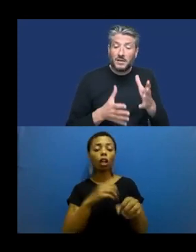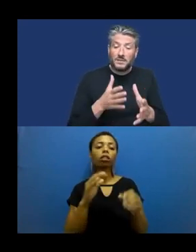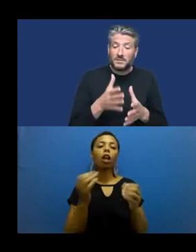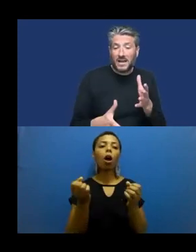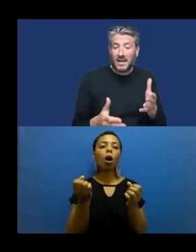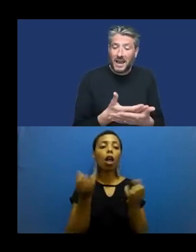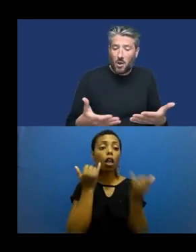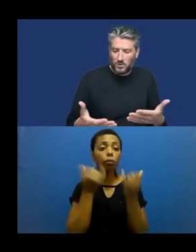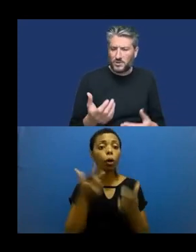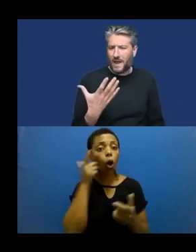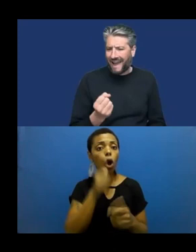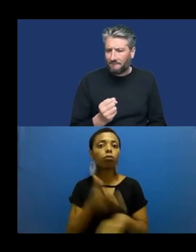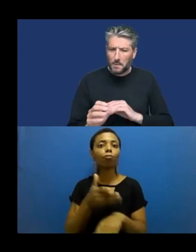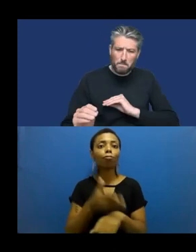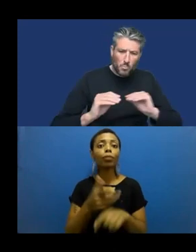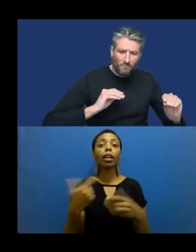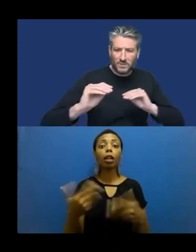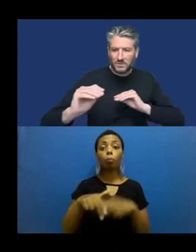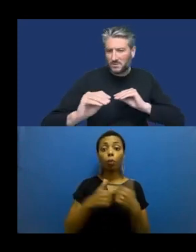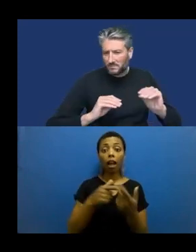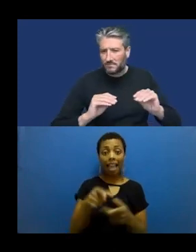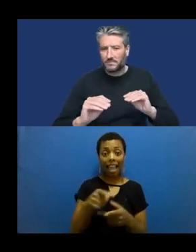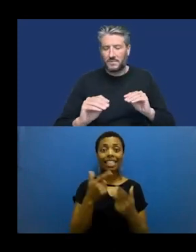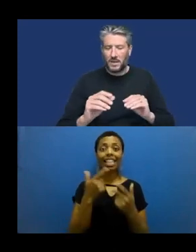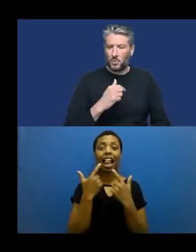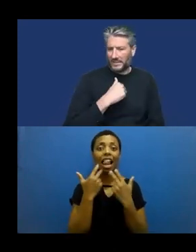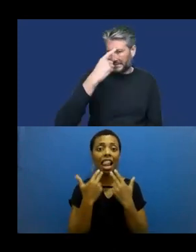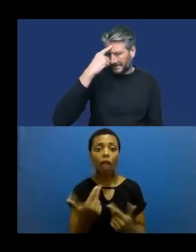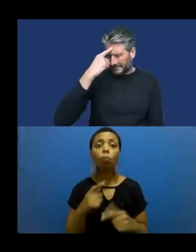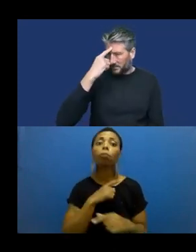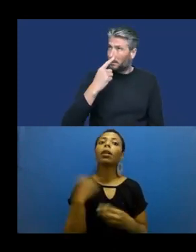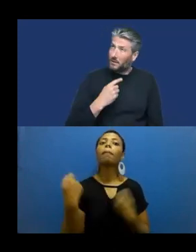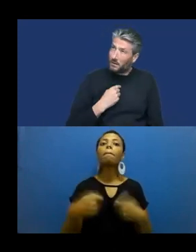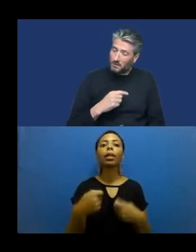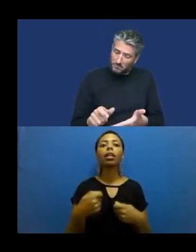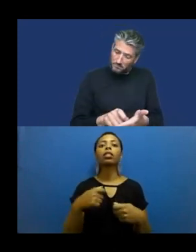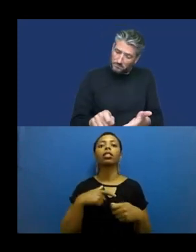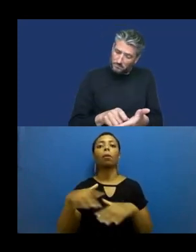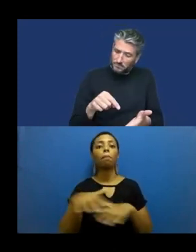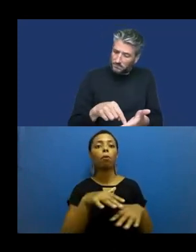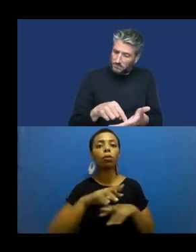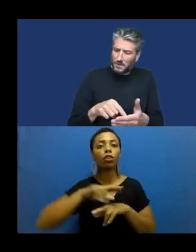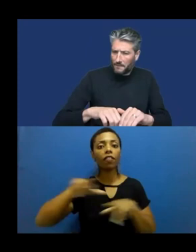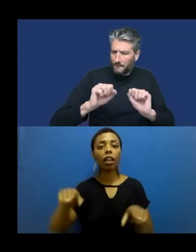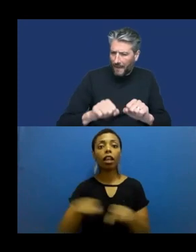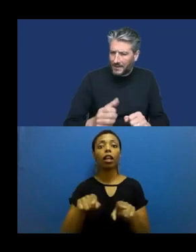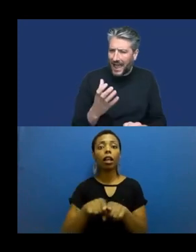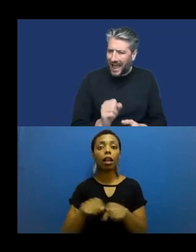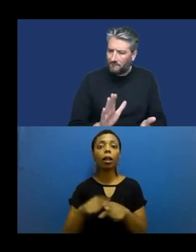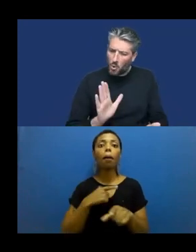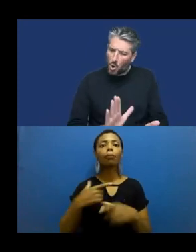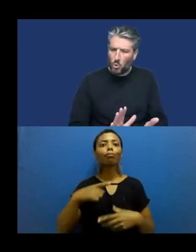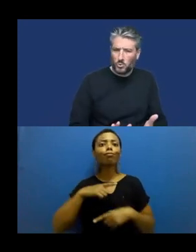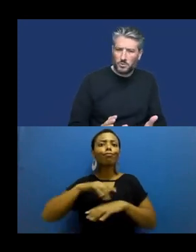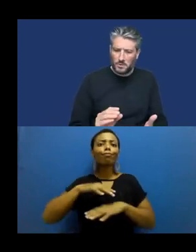movements, we hypothesized that incorporating movement in the script itself might help make it more iconic, so that it